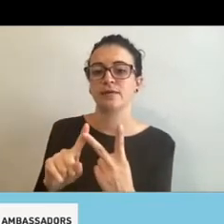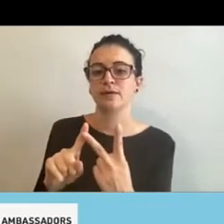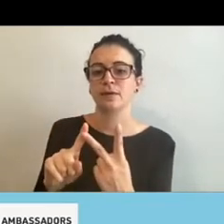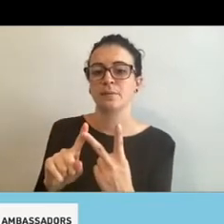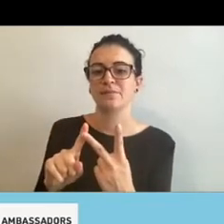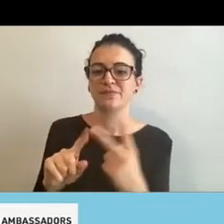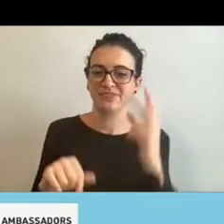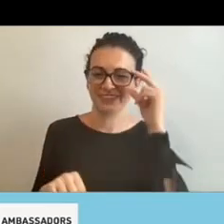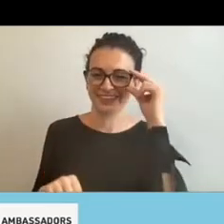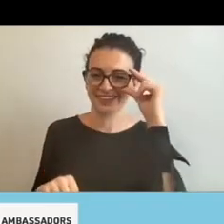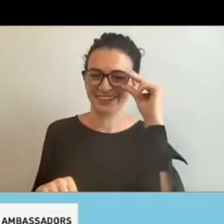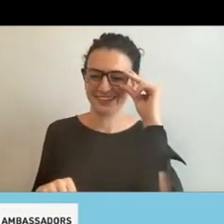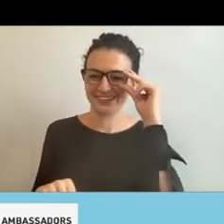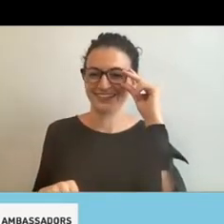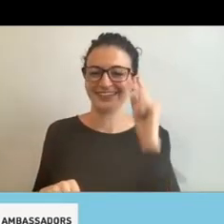there.